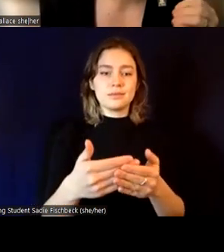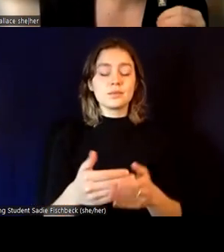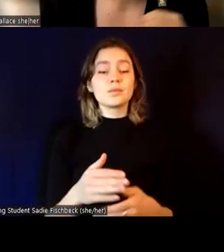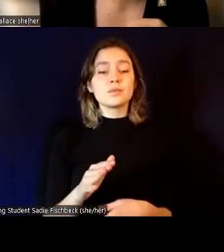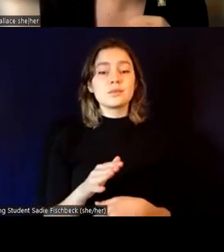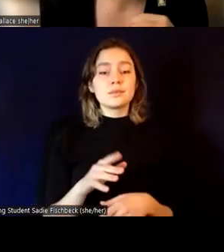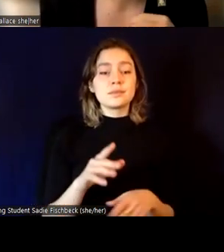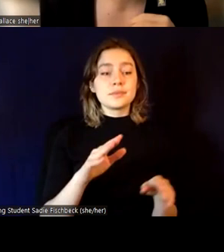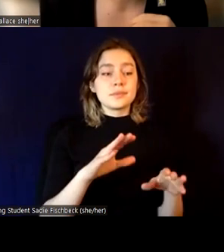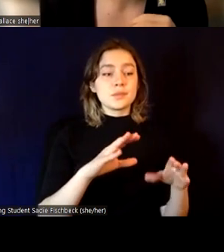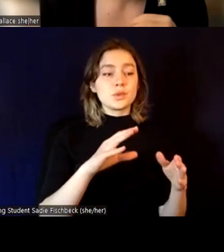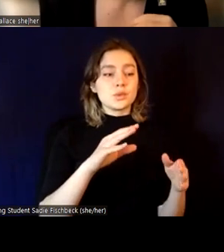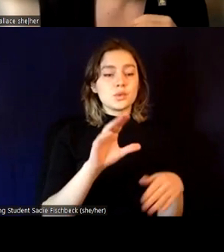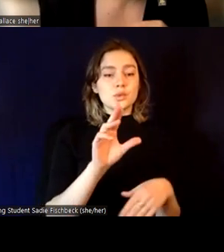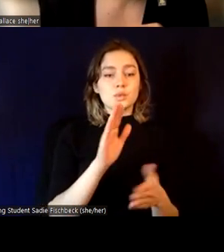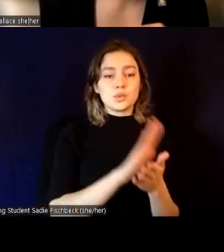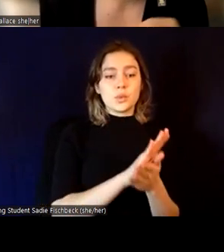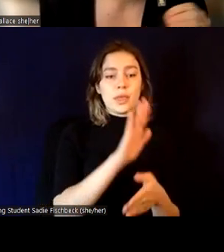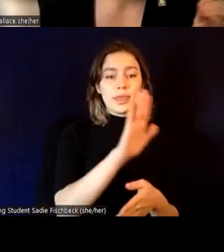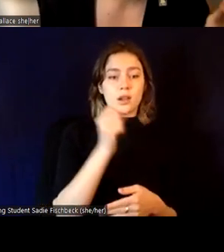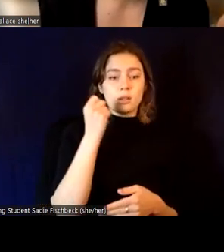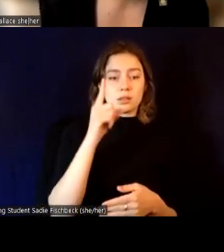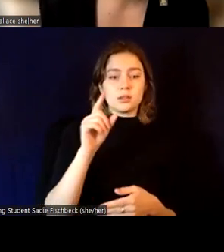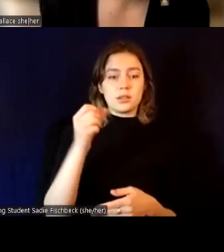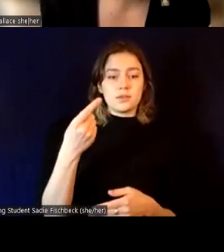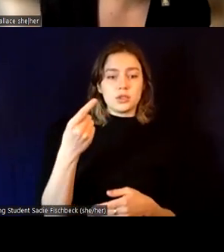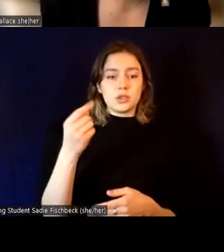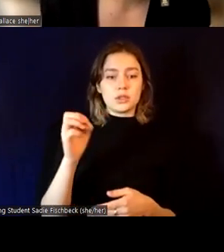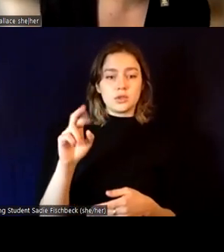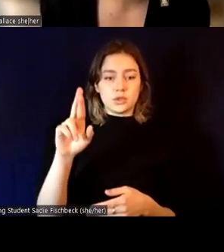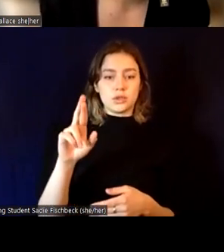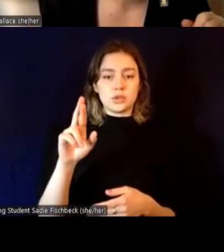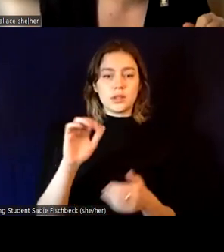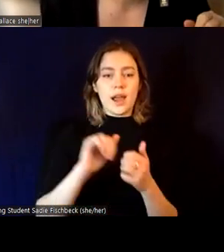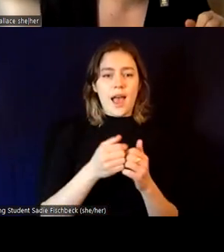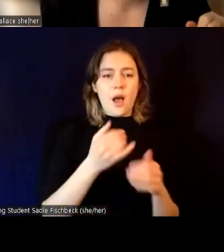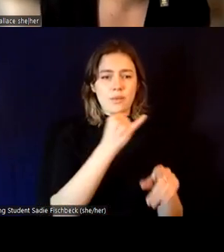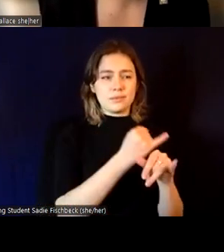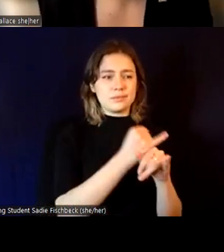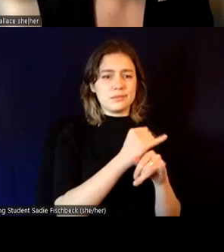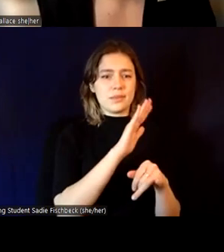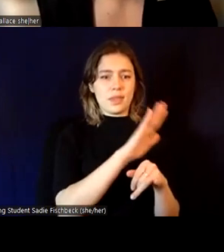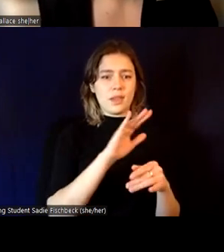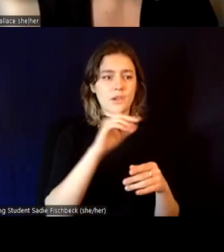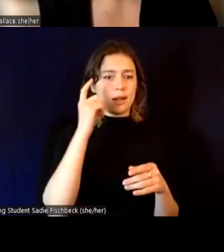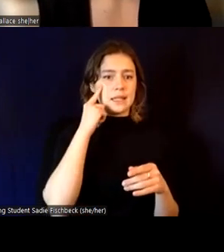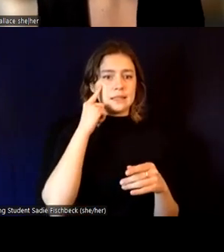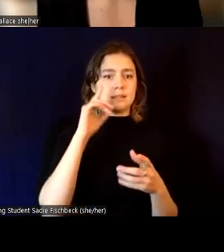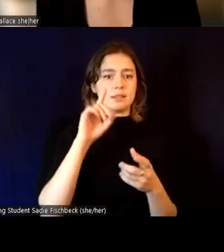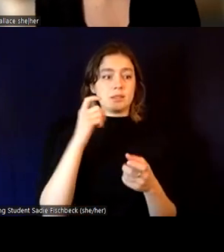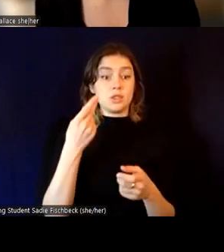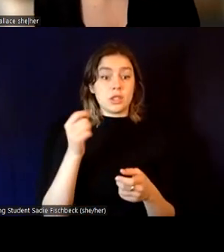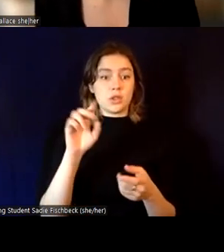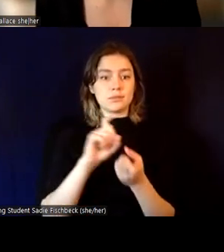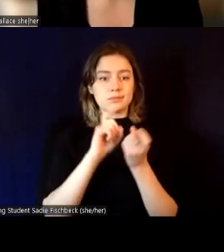changed during your time at USM? And then how's the institution adapted to that change? Sure. I, I mean, it's a radical,